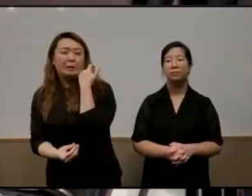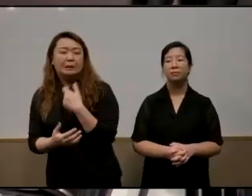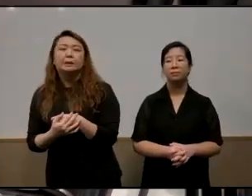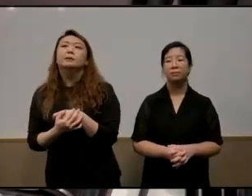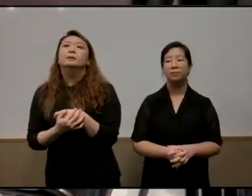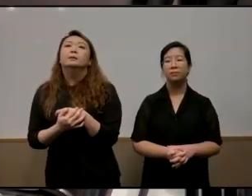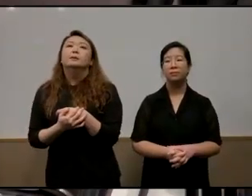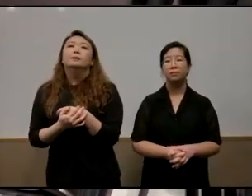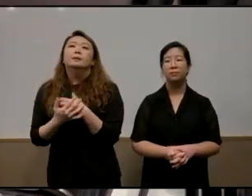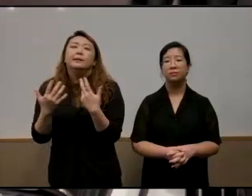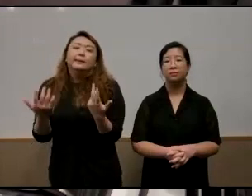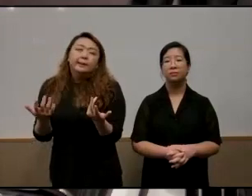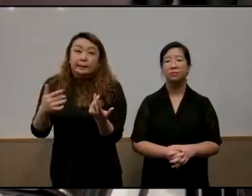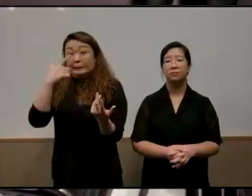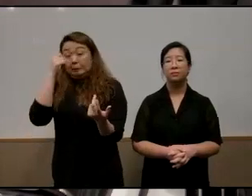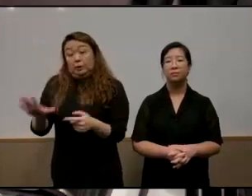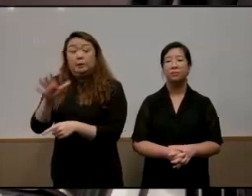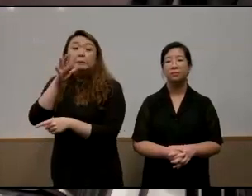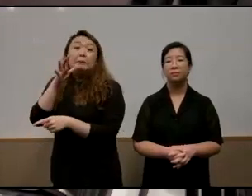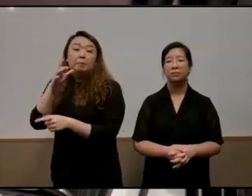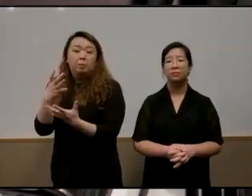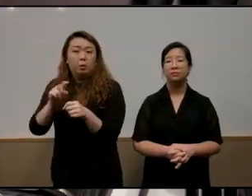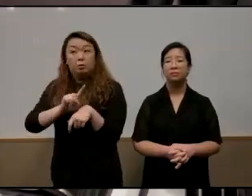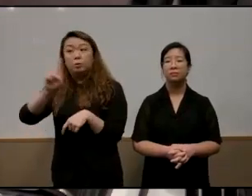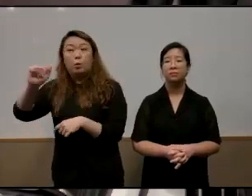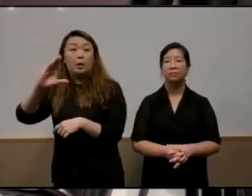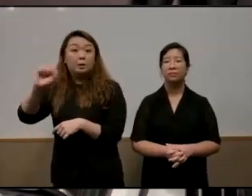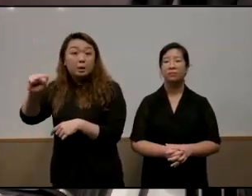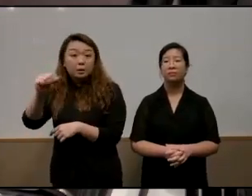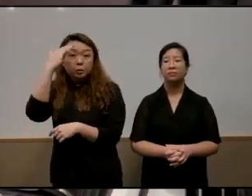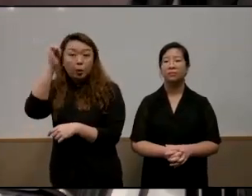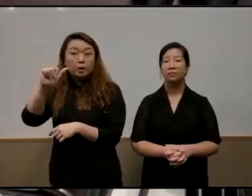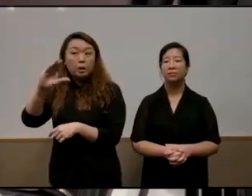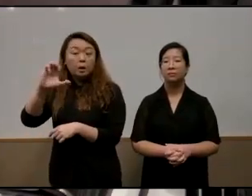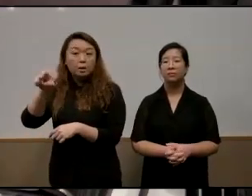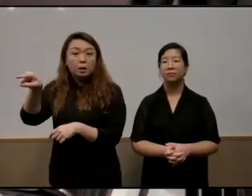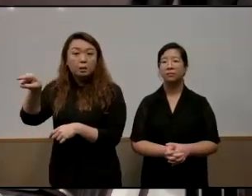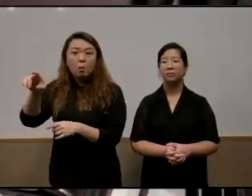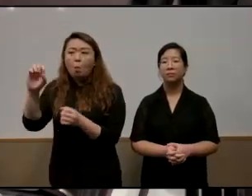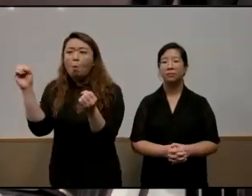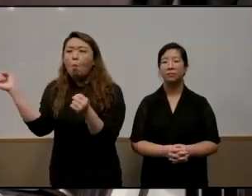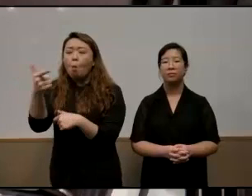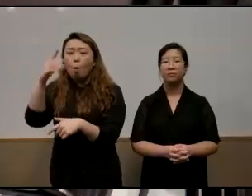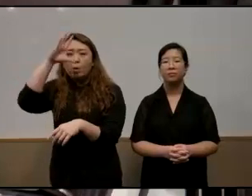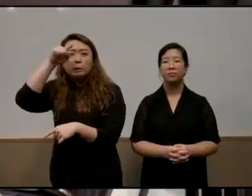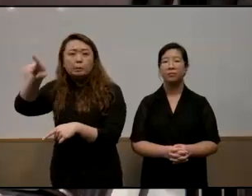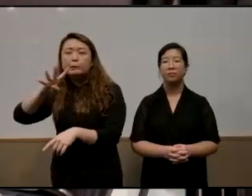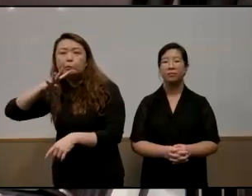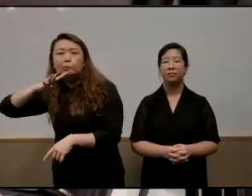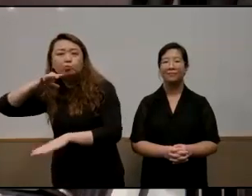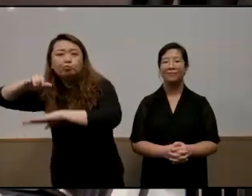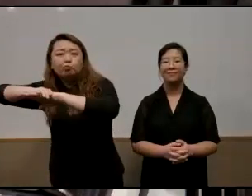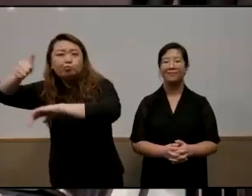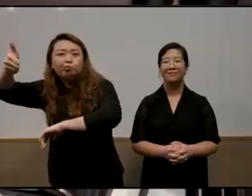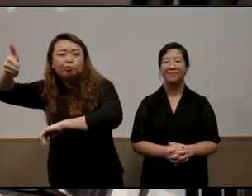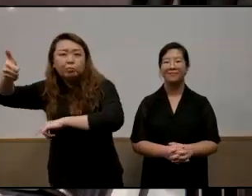um because his mom wanted him to go to acs because acs you know all the boys they speak such good english